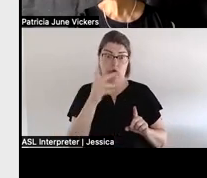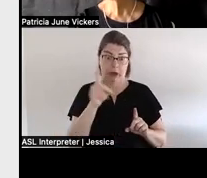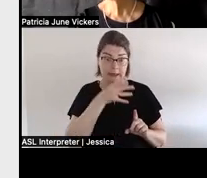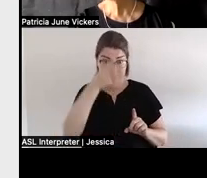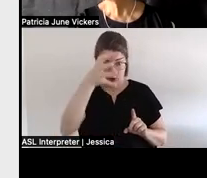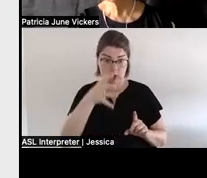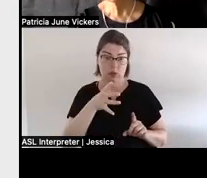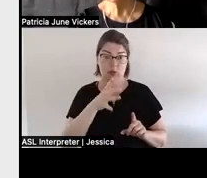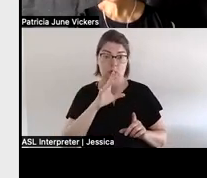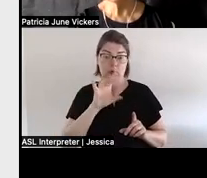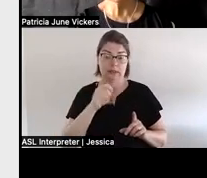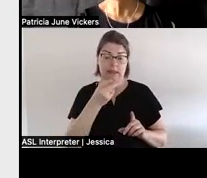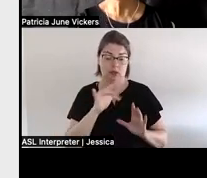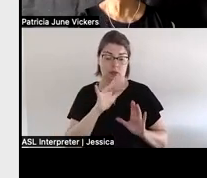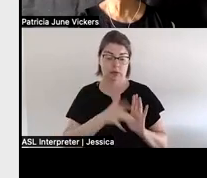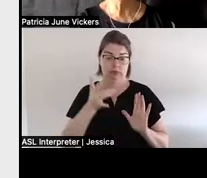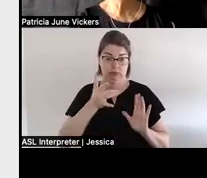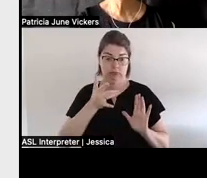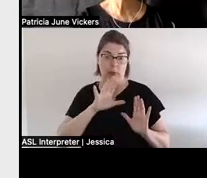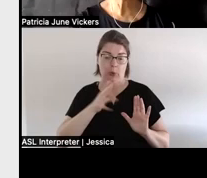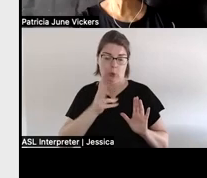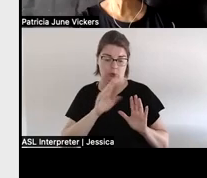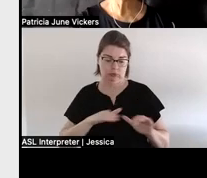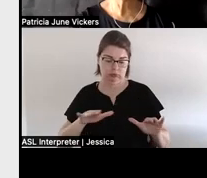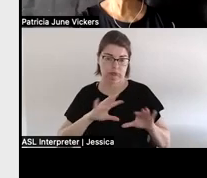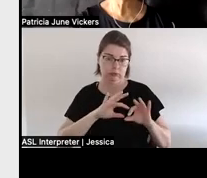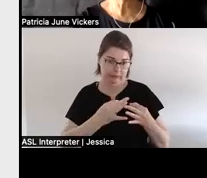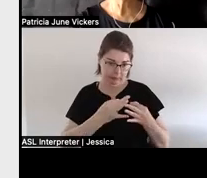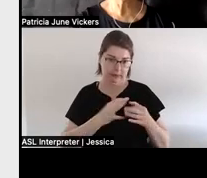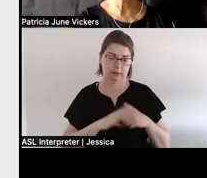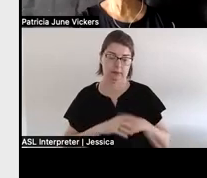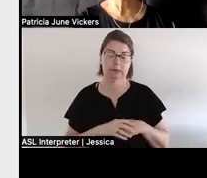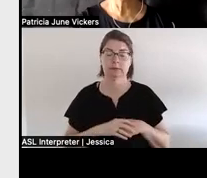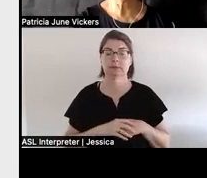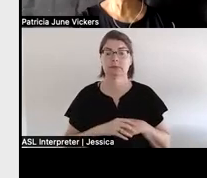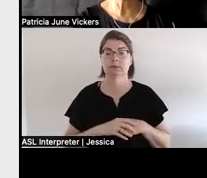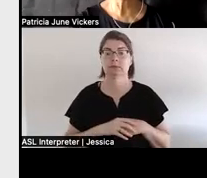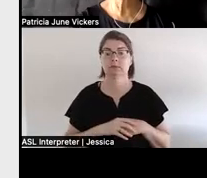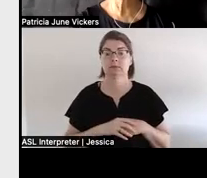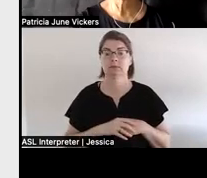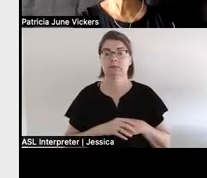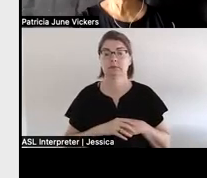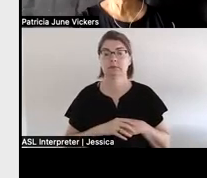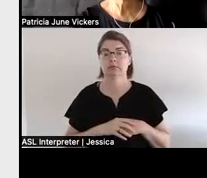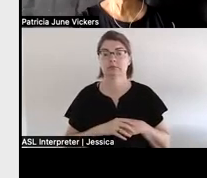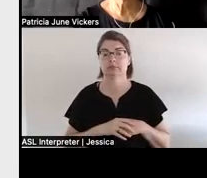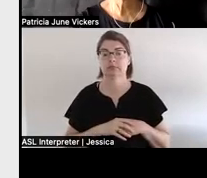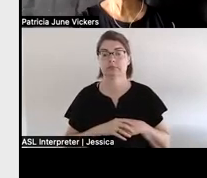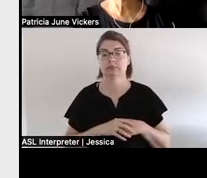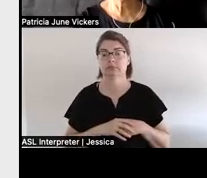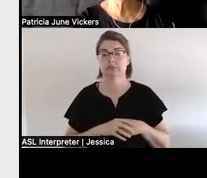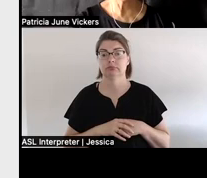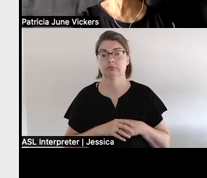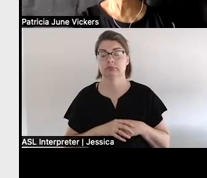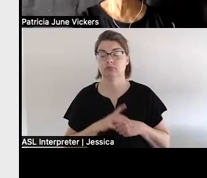sexually abuse their own relatives i would say this is the darkest and most